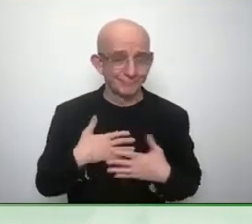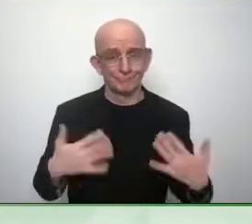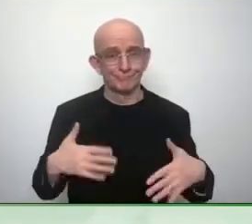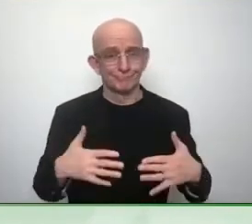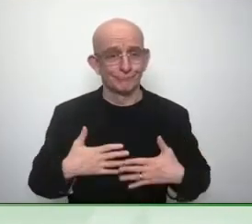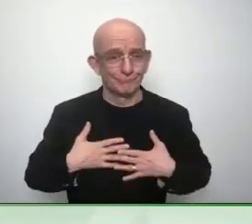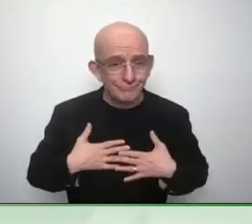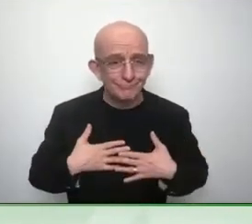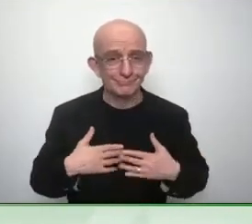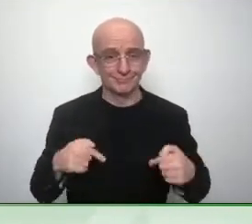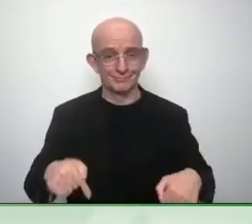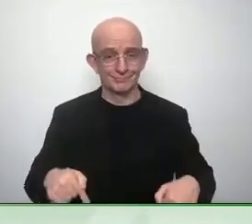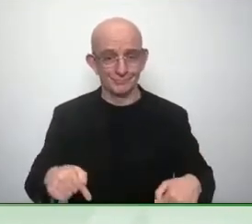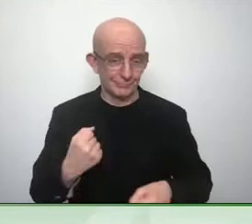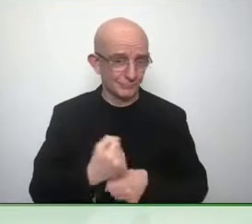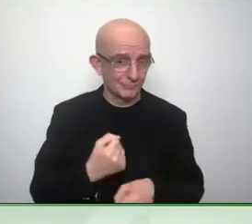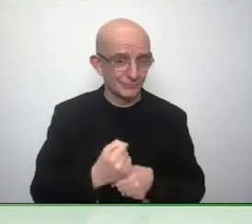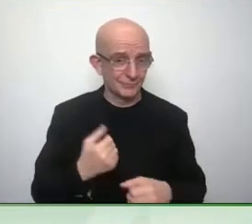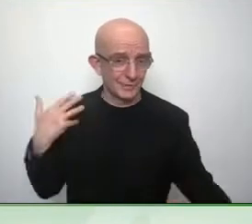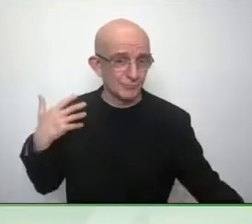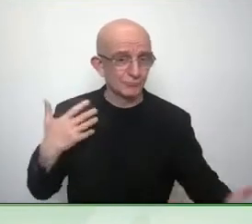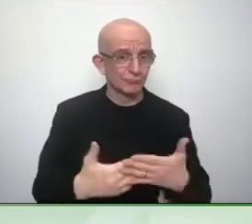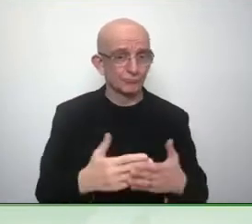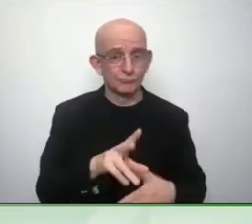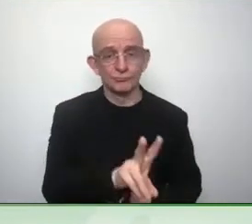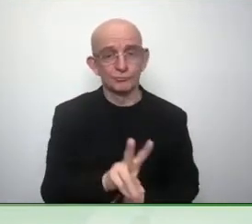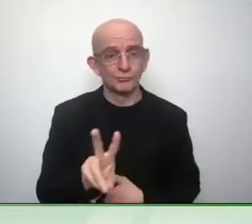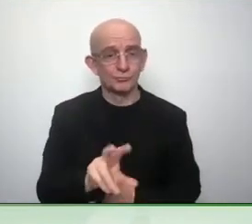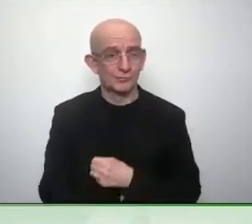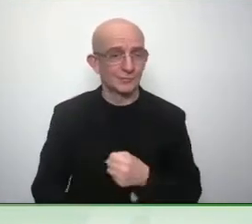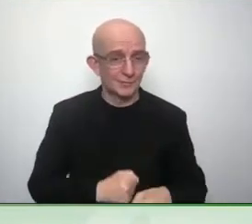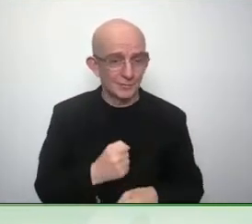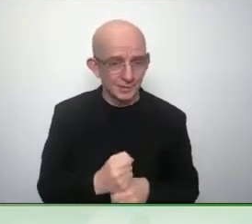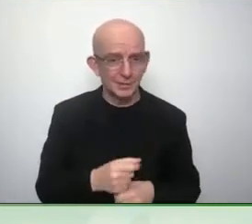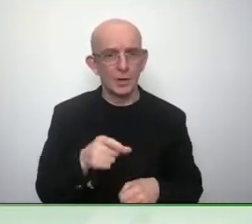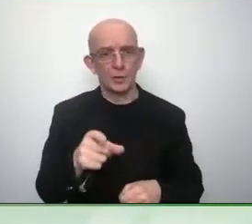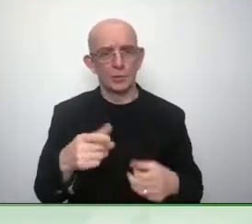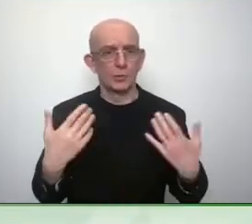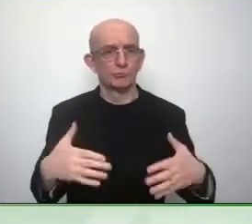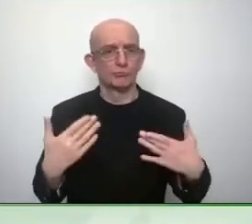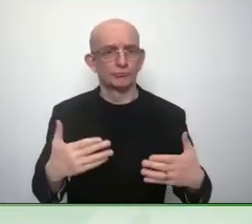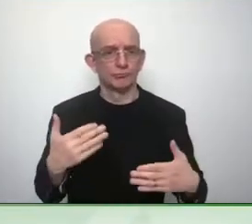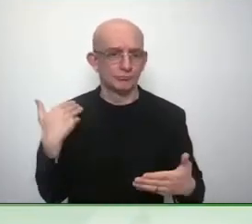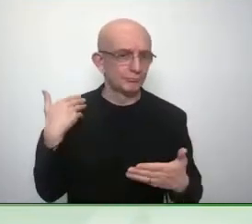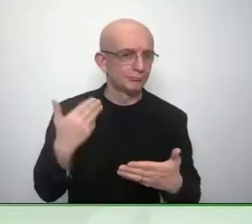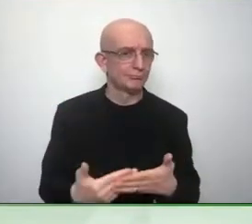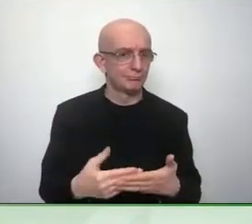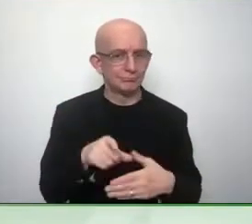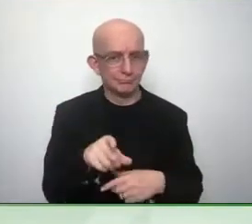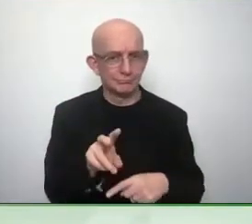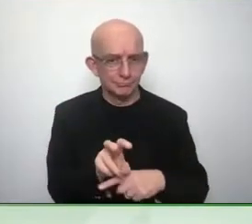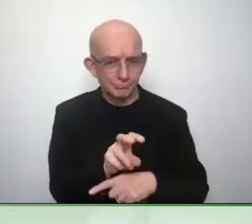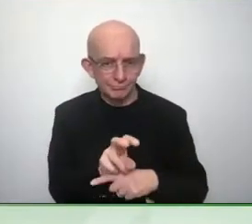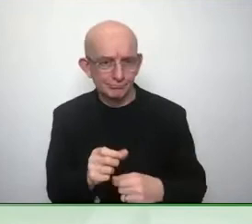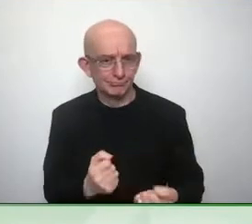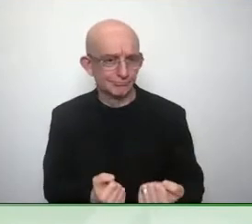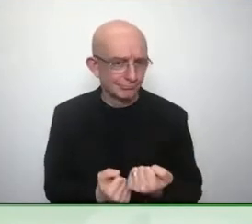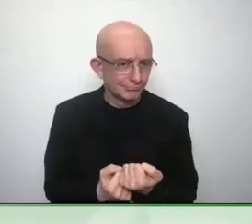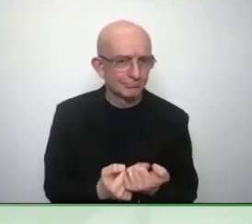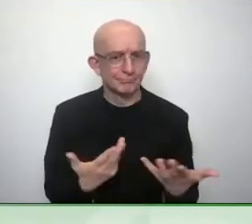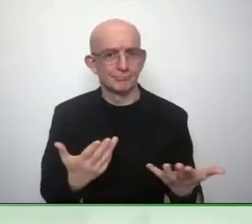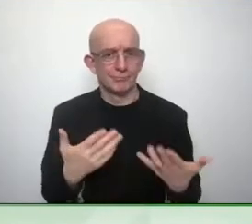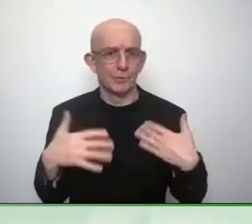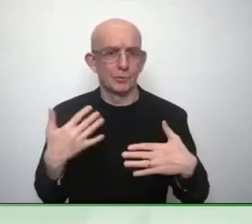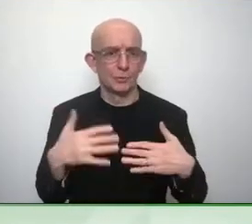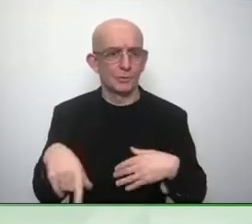we're not going to talk about Rue Global or Rue Impact we're actually going to talk about billion strong um and in a way when I say to you